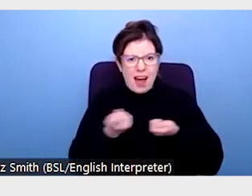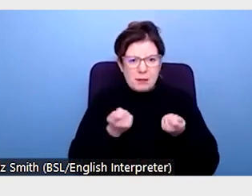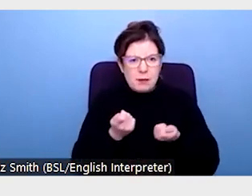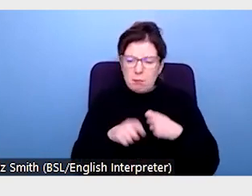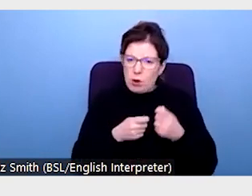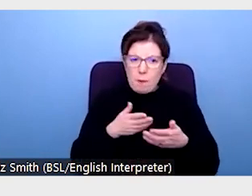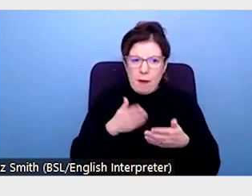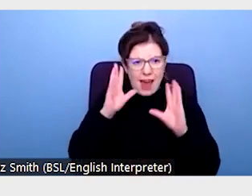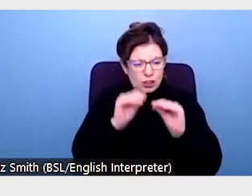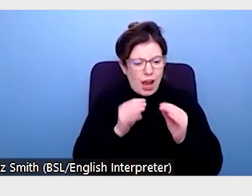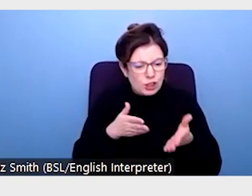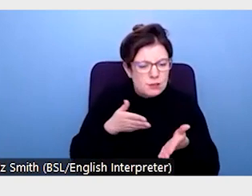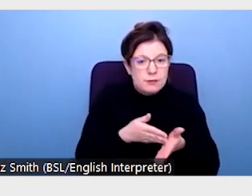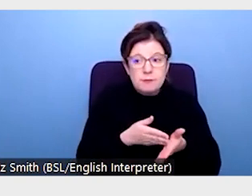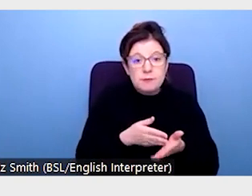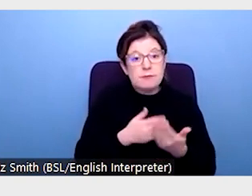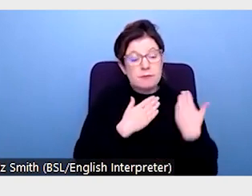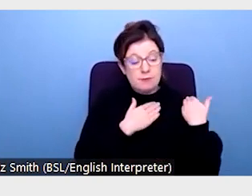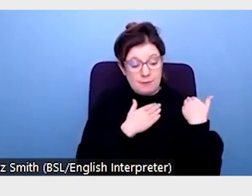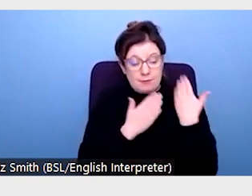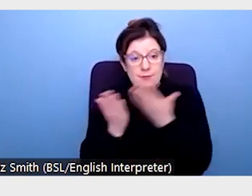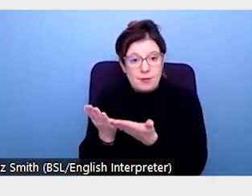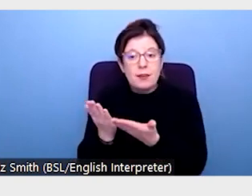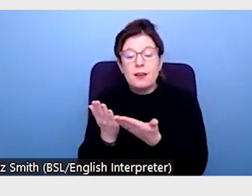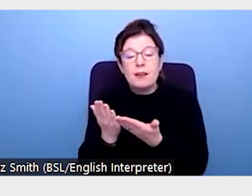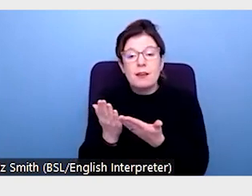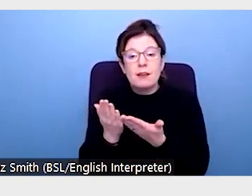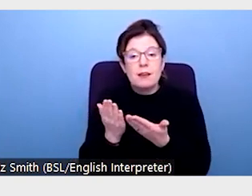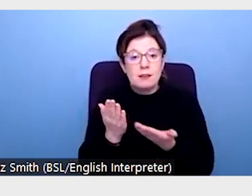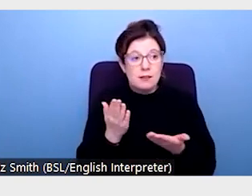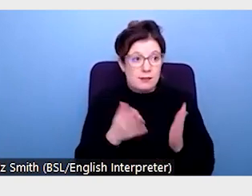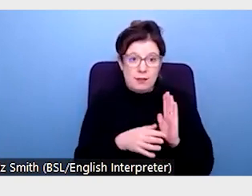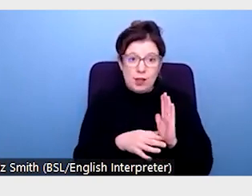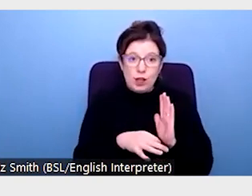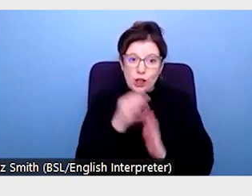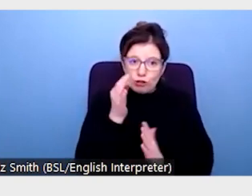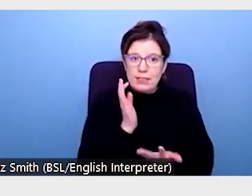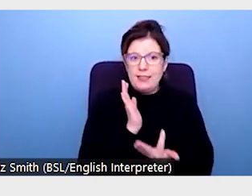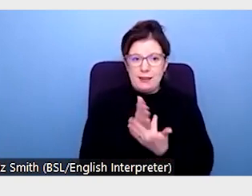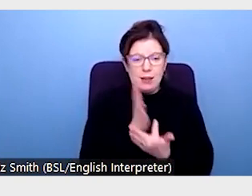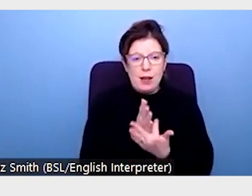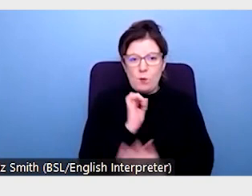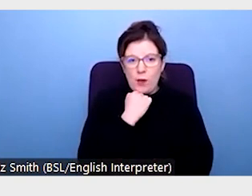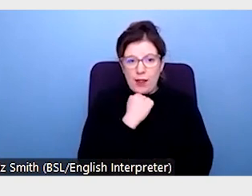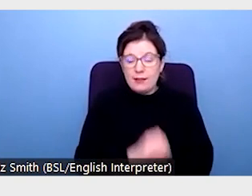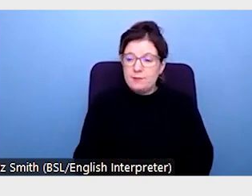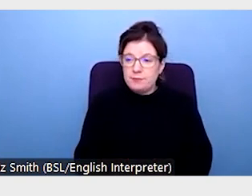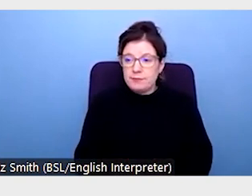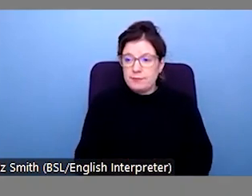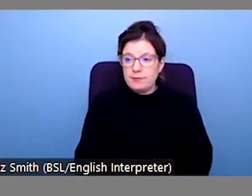Reducing the administrative burden is one of the most cost effective ways to increase accessibility for disabled students.